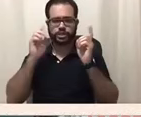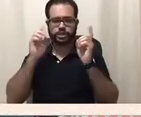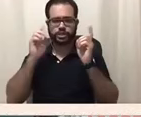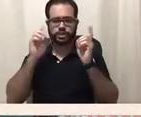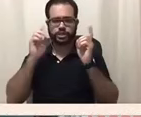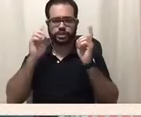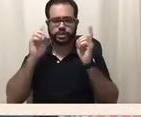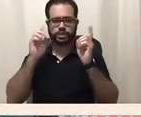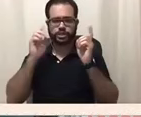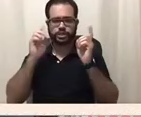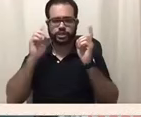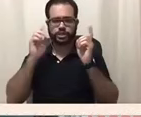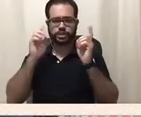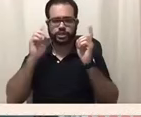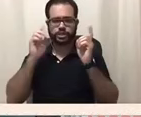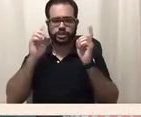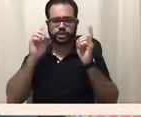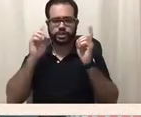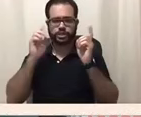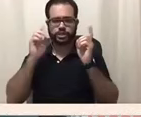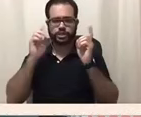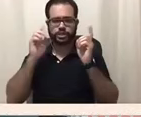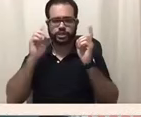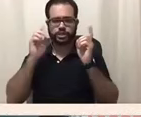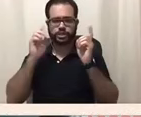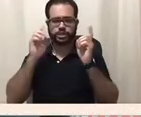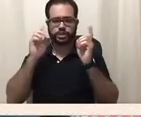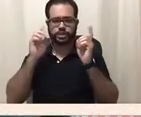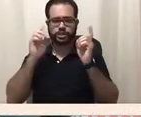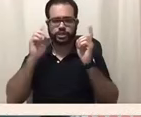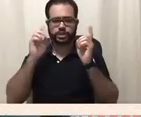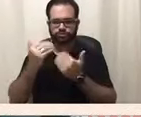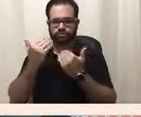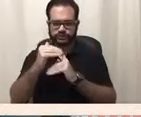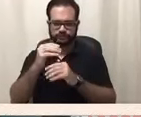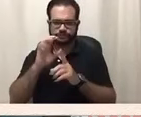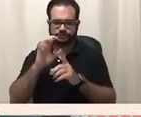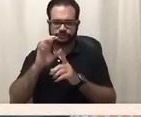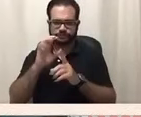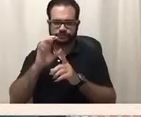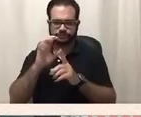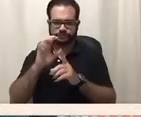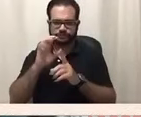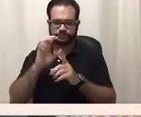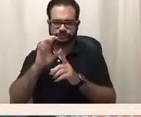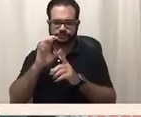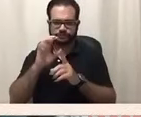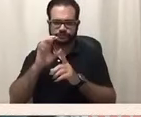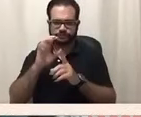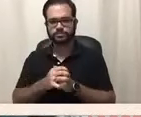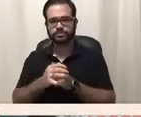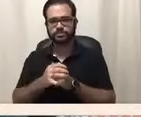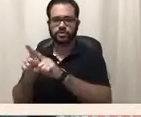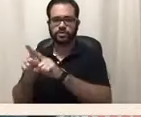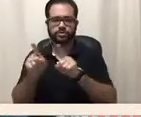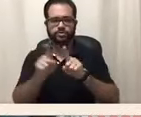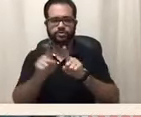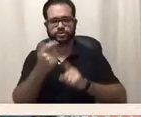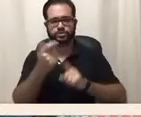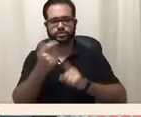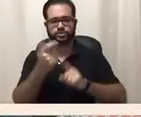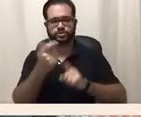um um and uh also in 75 uh after a five-year battle with